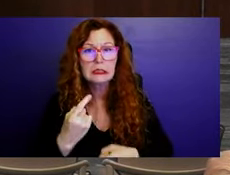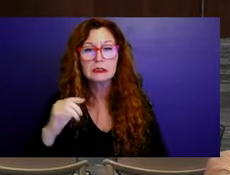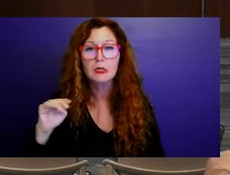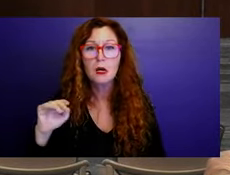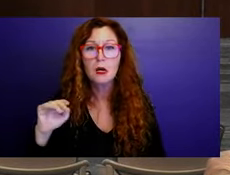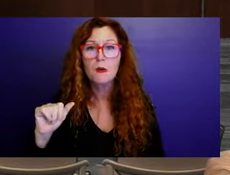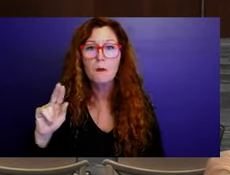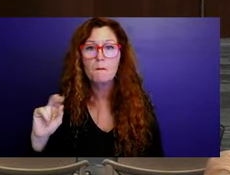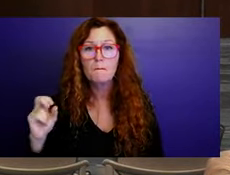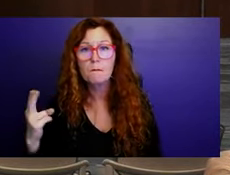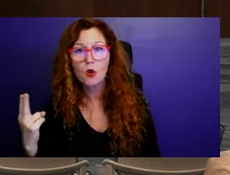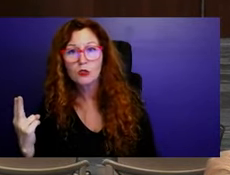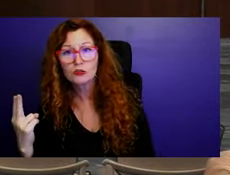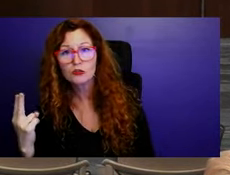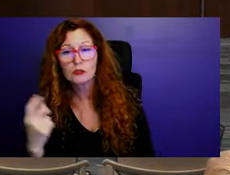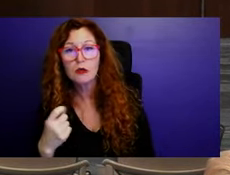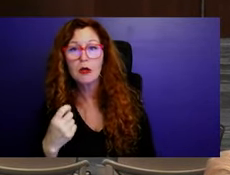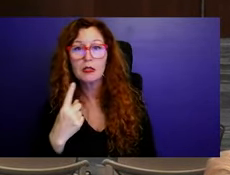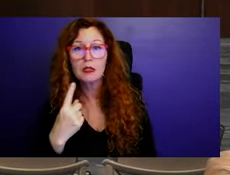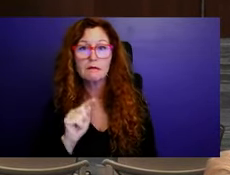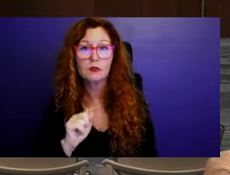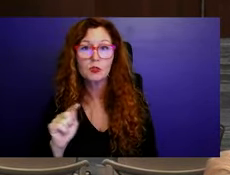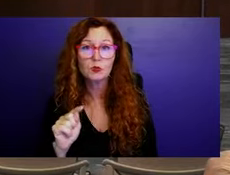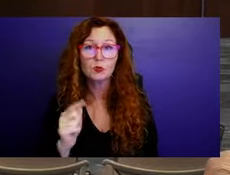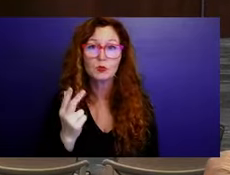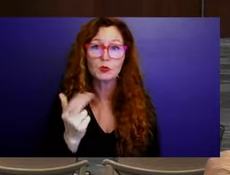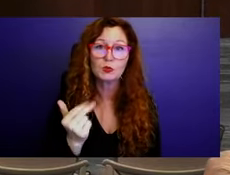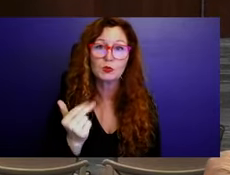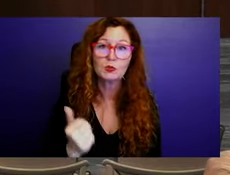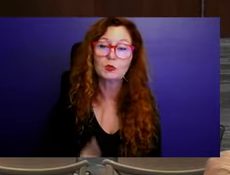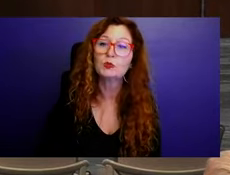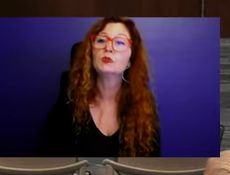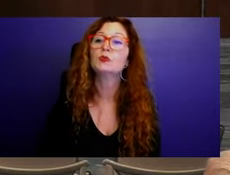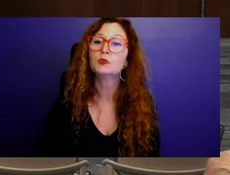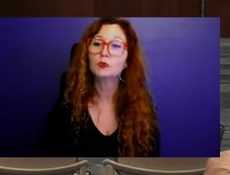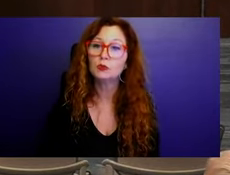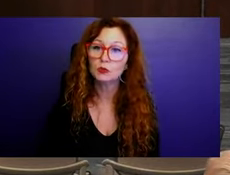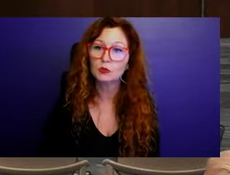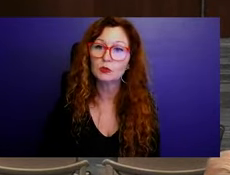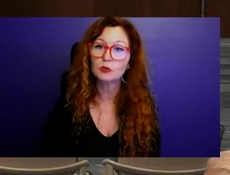13th. 11th through 13th? Mm-hmm. In Washington.